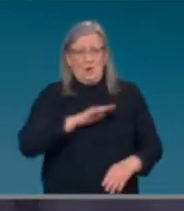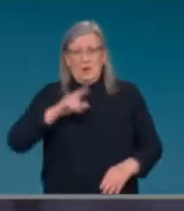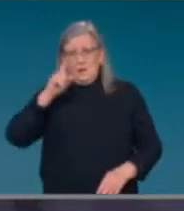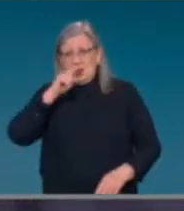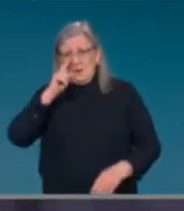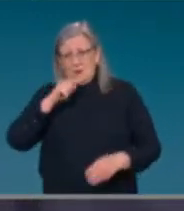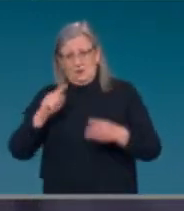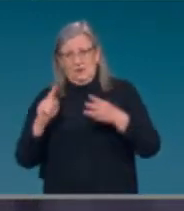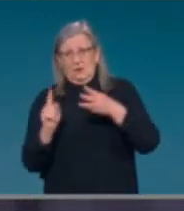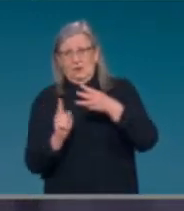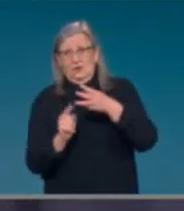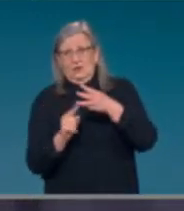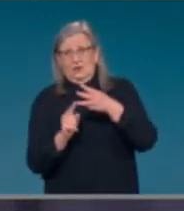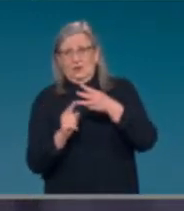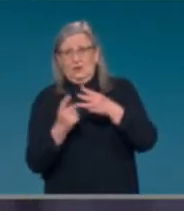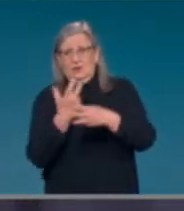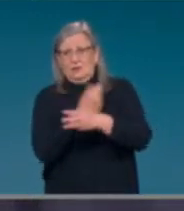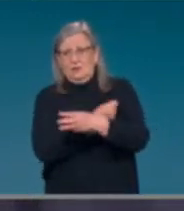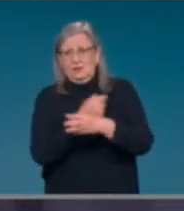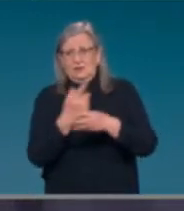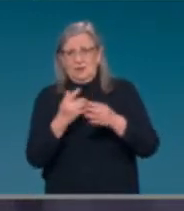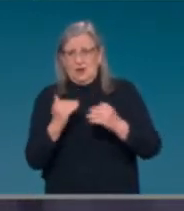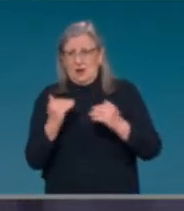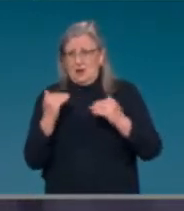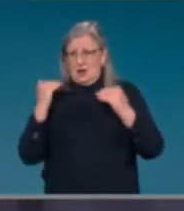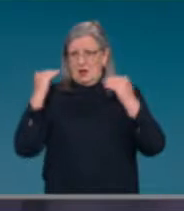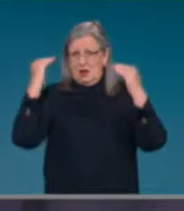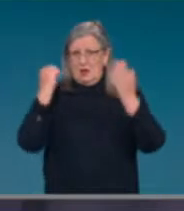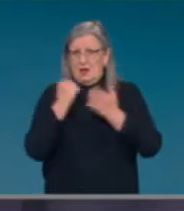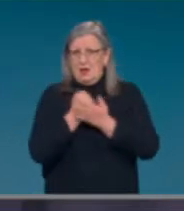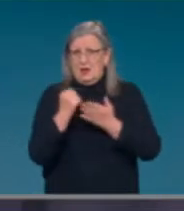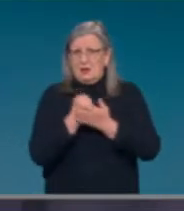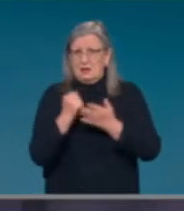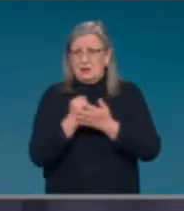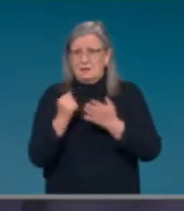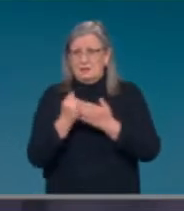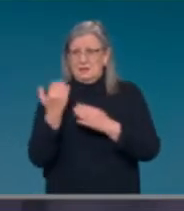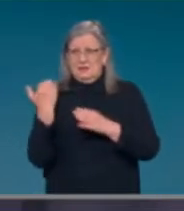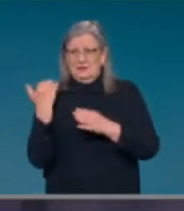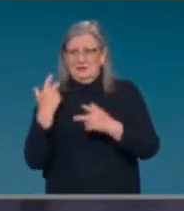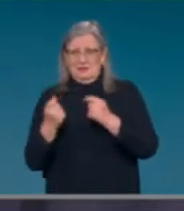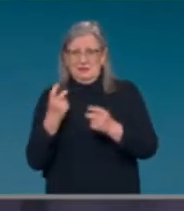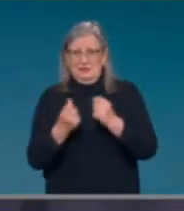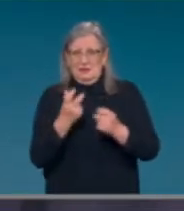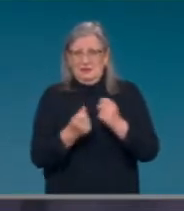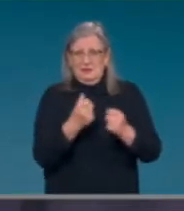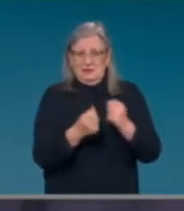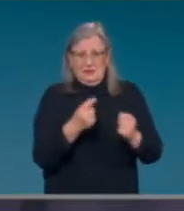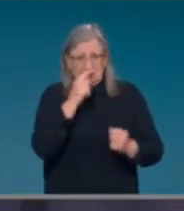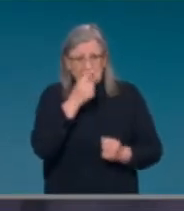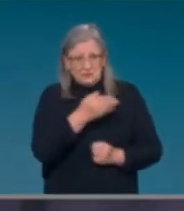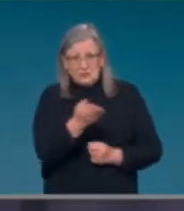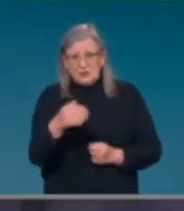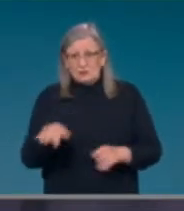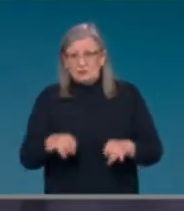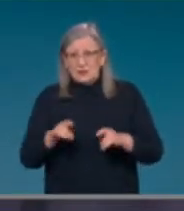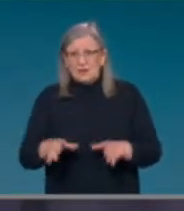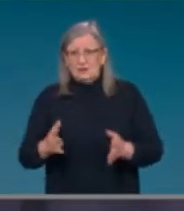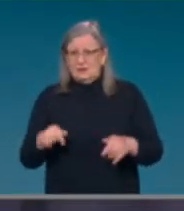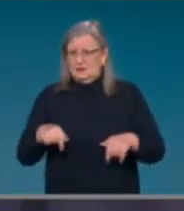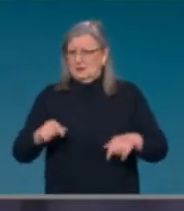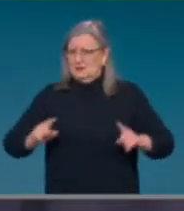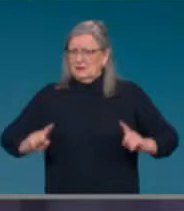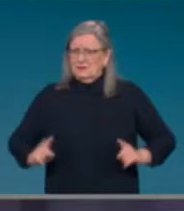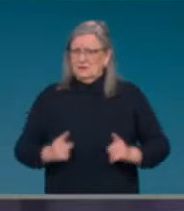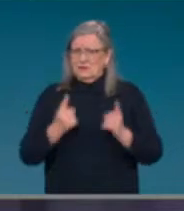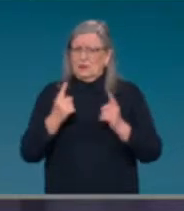one of the most recently vaccinated populations, and one of the first booster programs, which means that